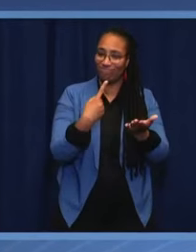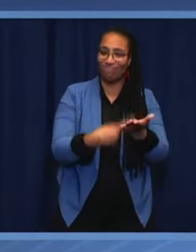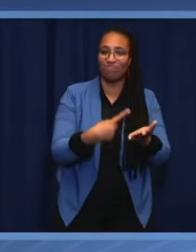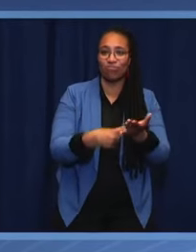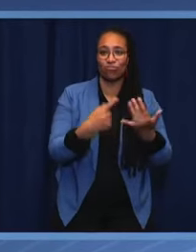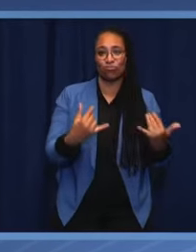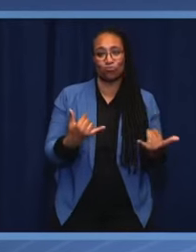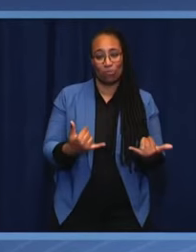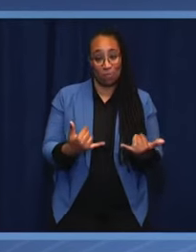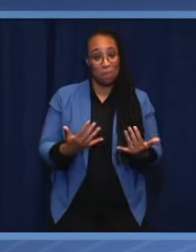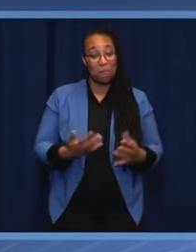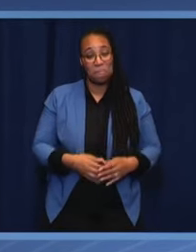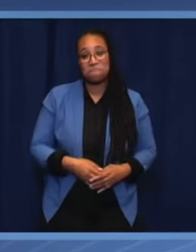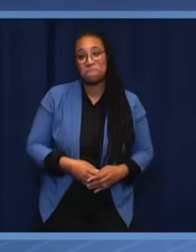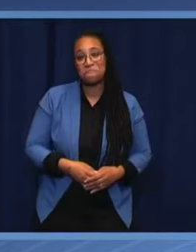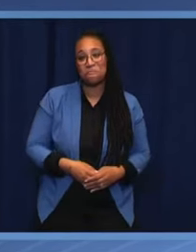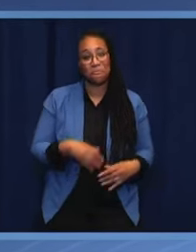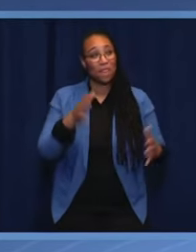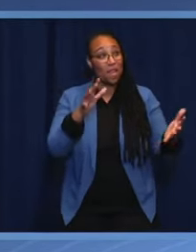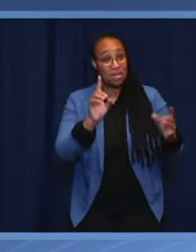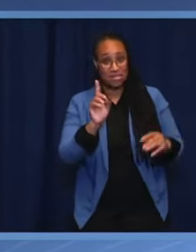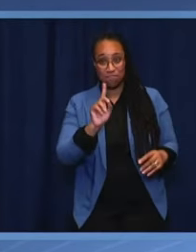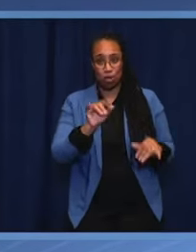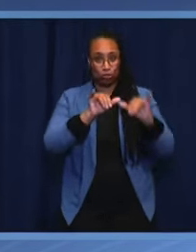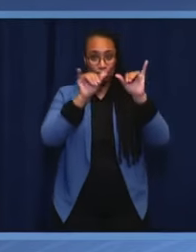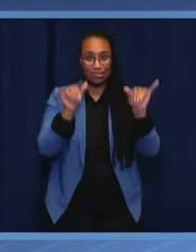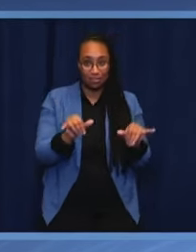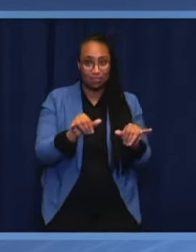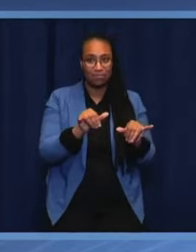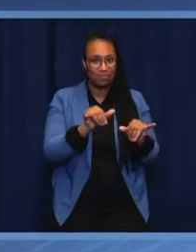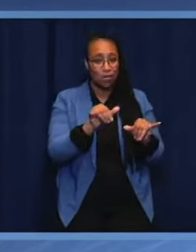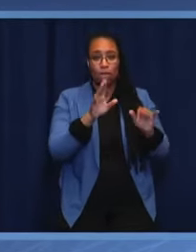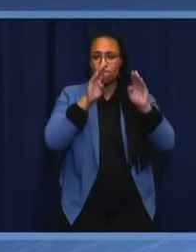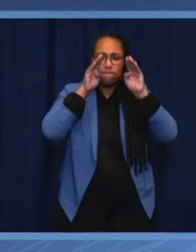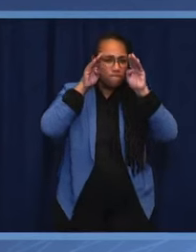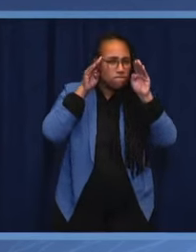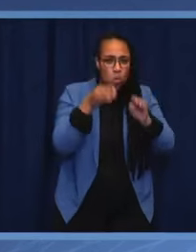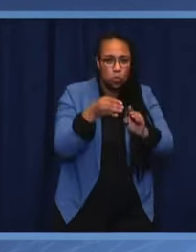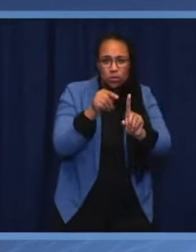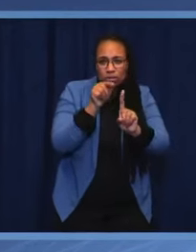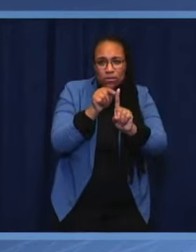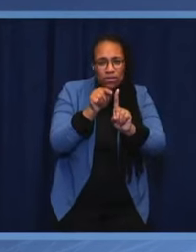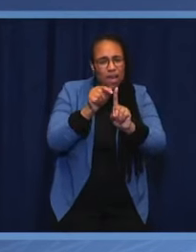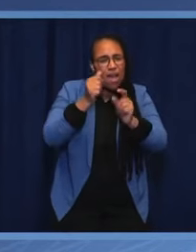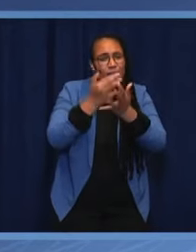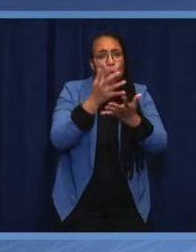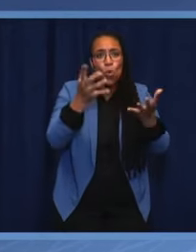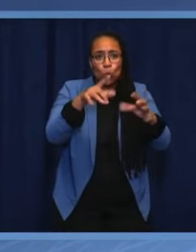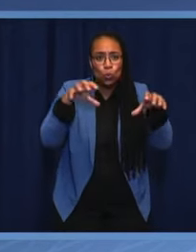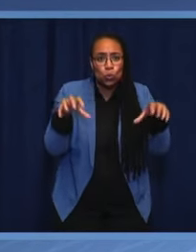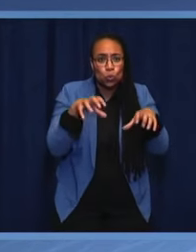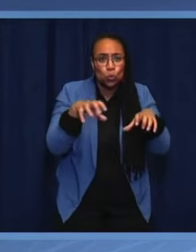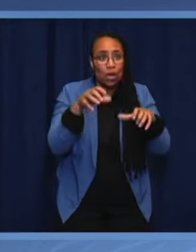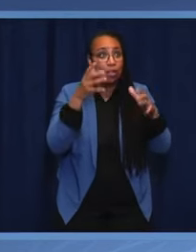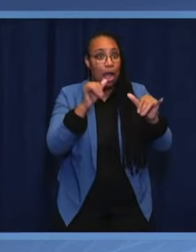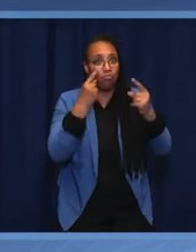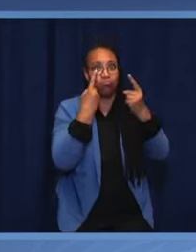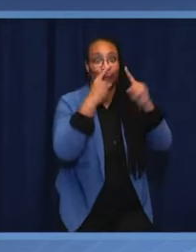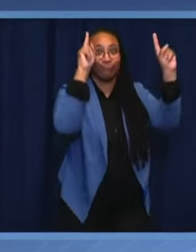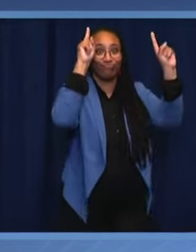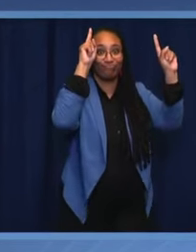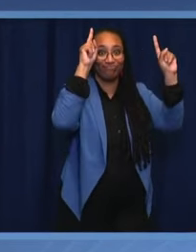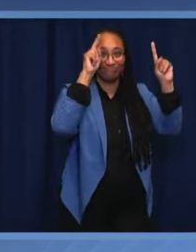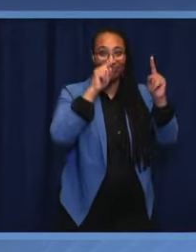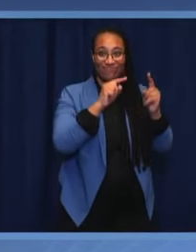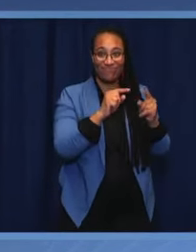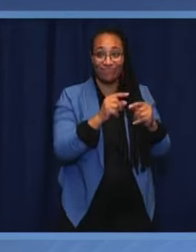can is that at the heart of all that we hope achieve and for our people. Spurring economic growth, shared